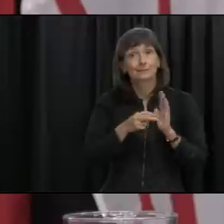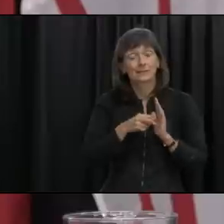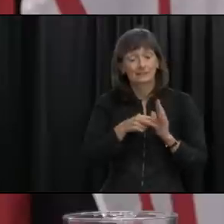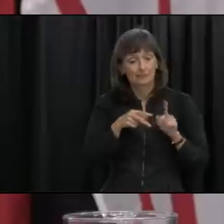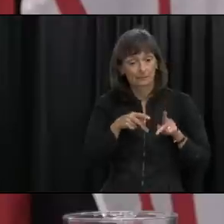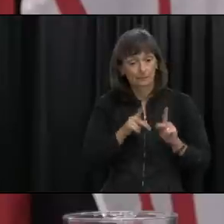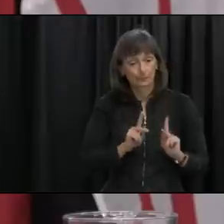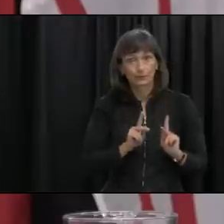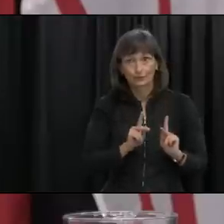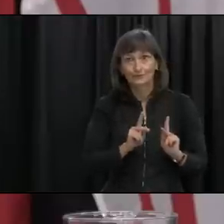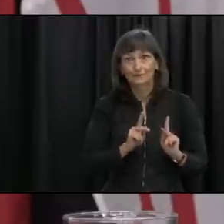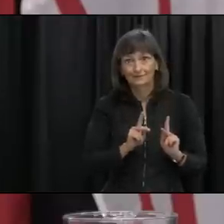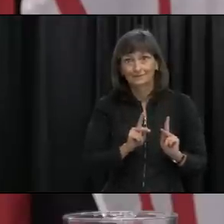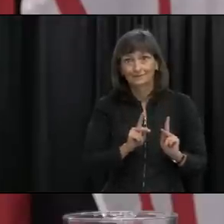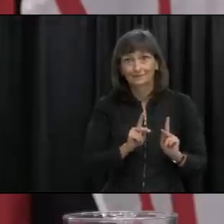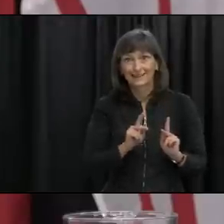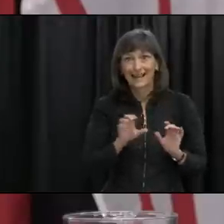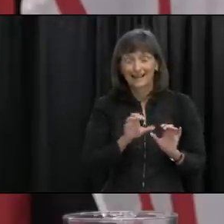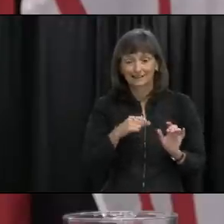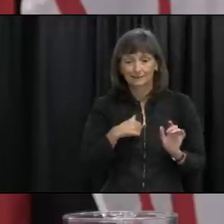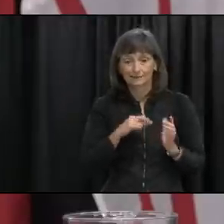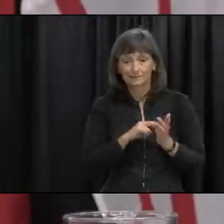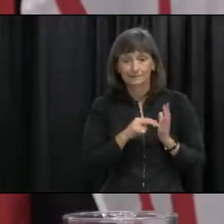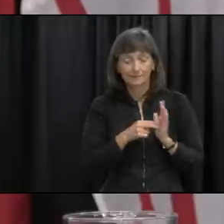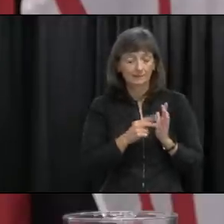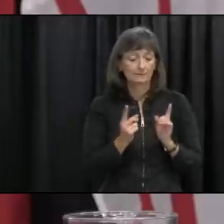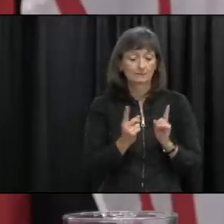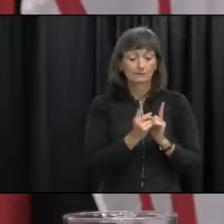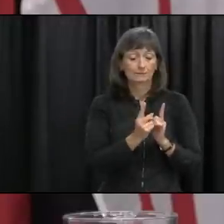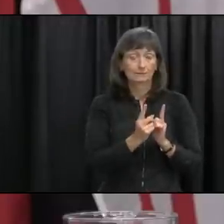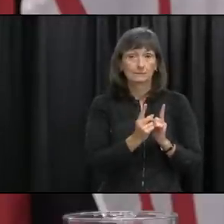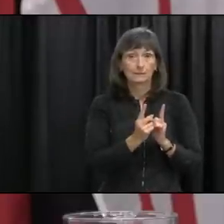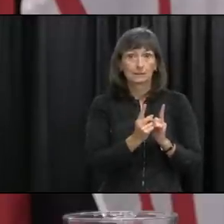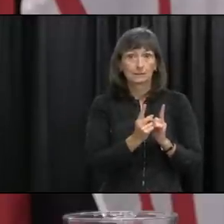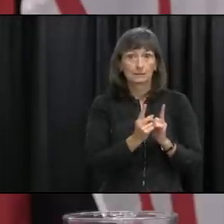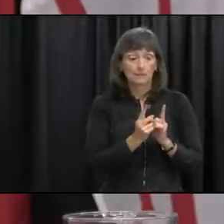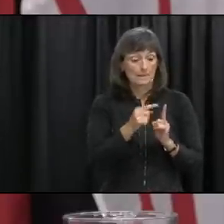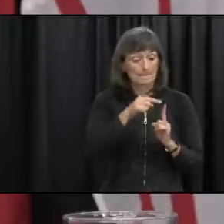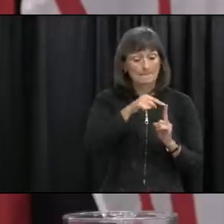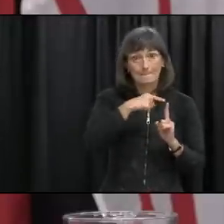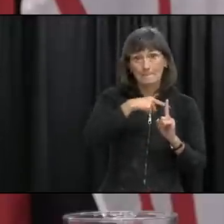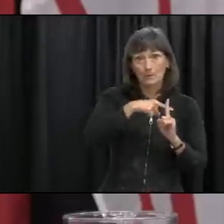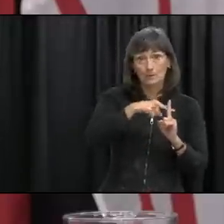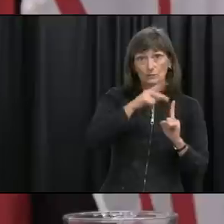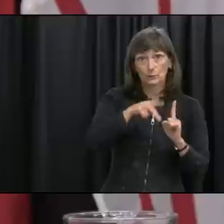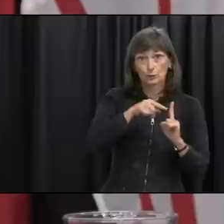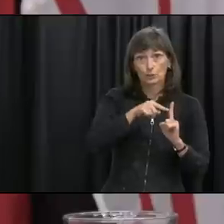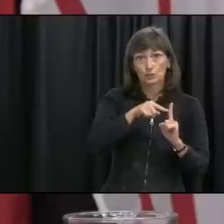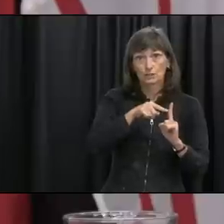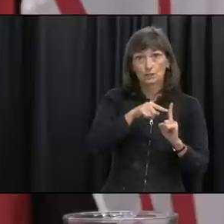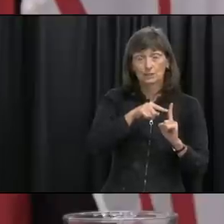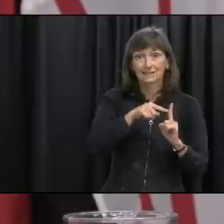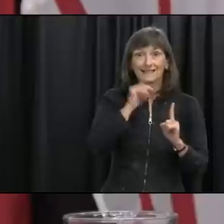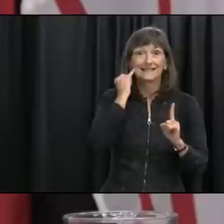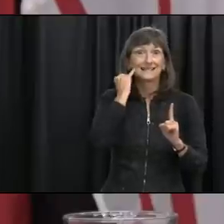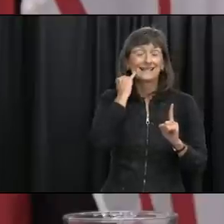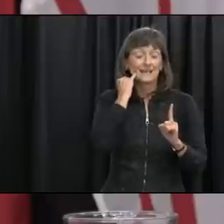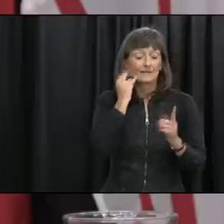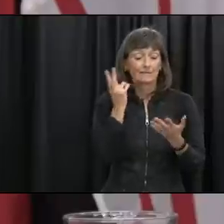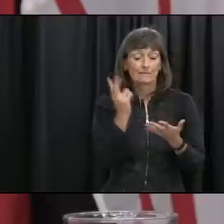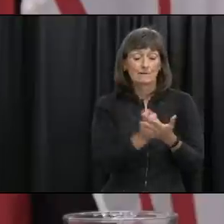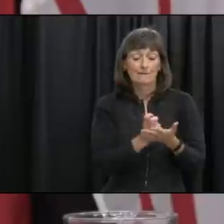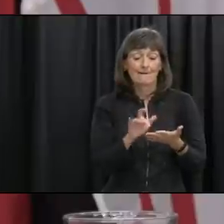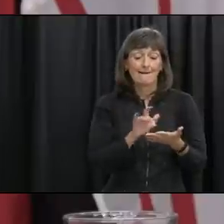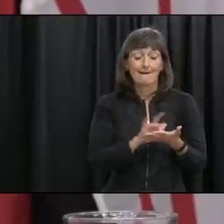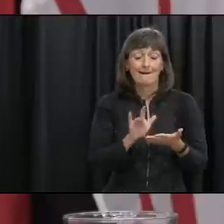app so uh it would require uh the individual who was positive to have the app uh and